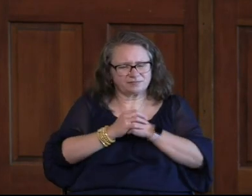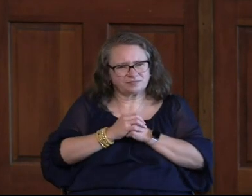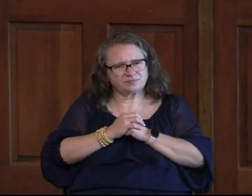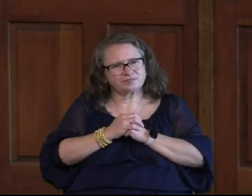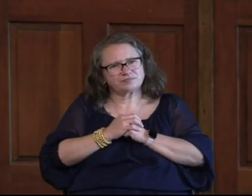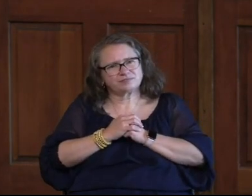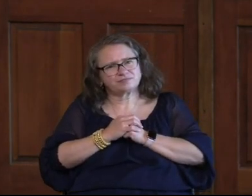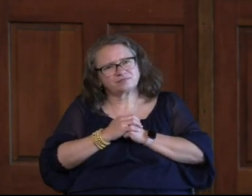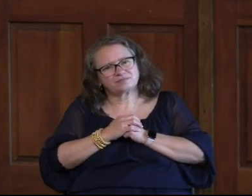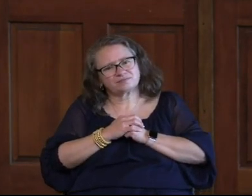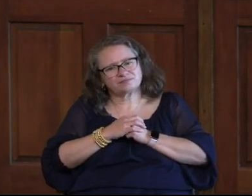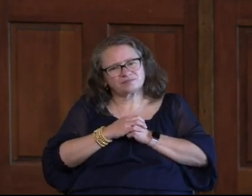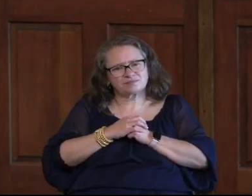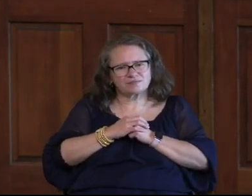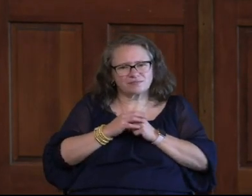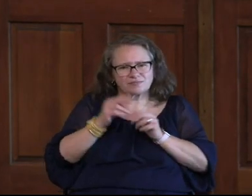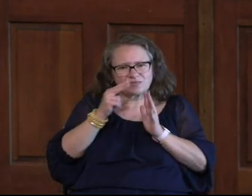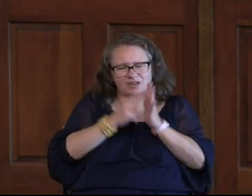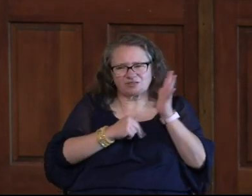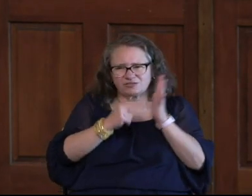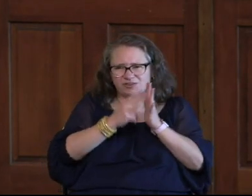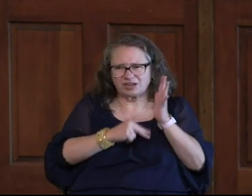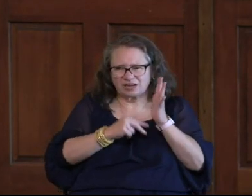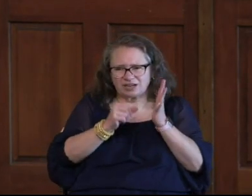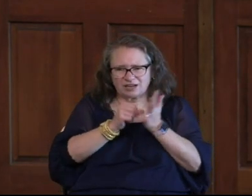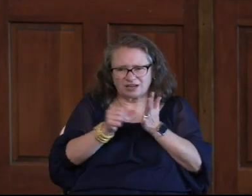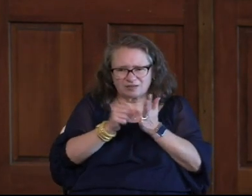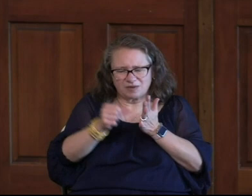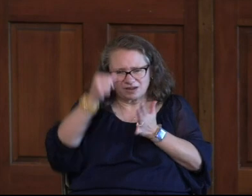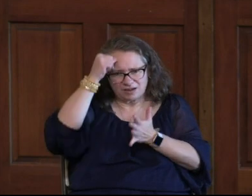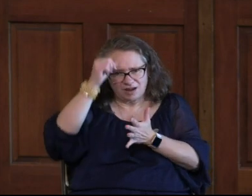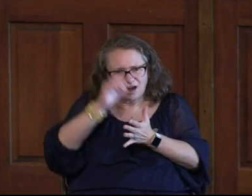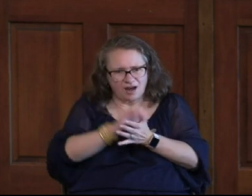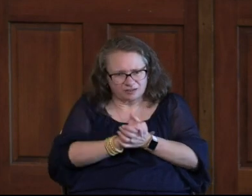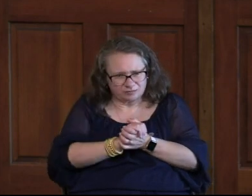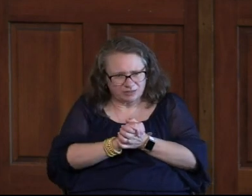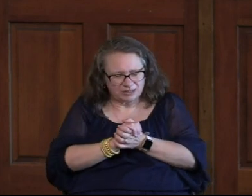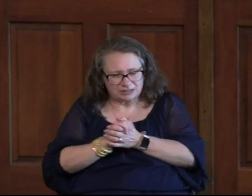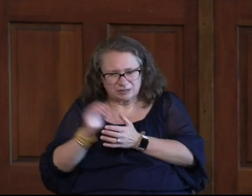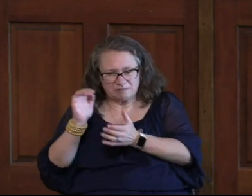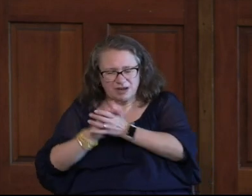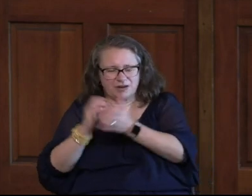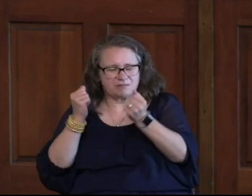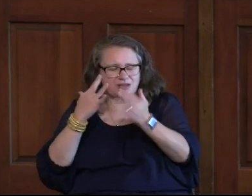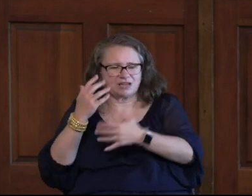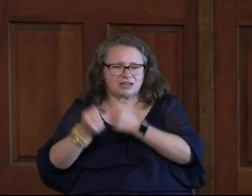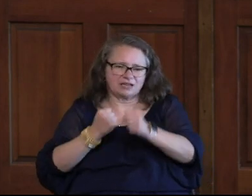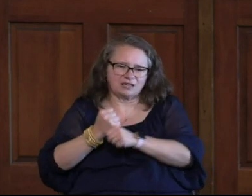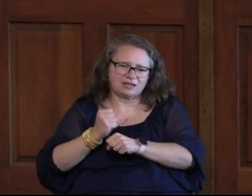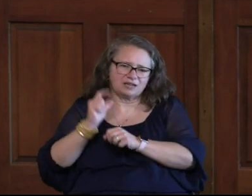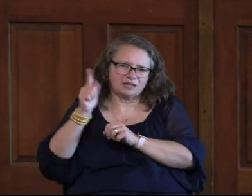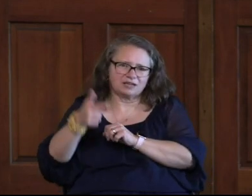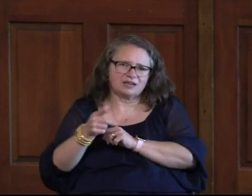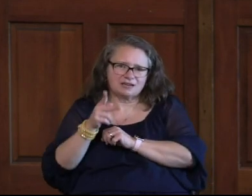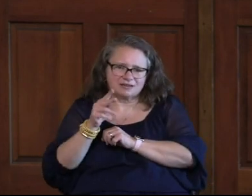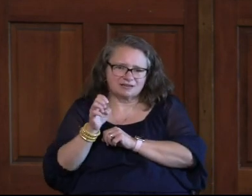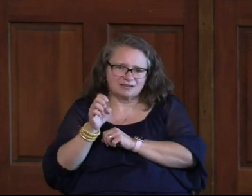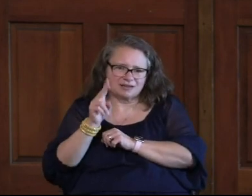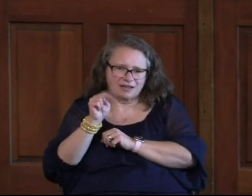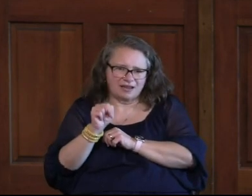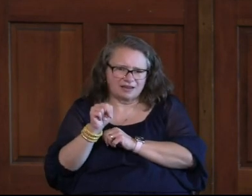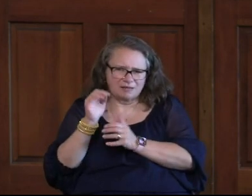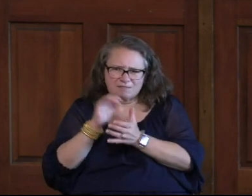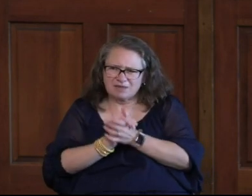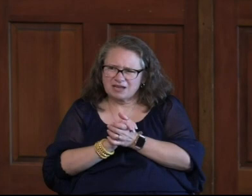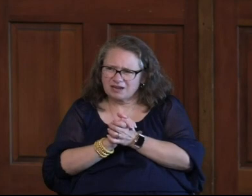And, I was, I was reading this article about her husband. She, she married years later and his name is Ken and I, I